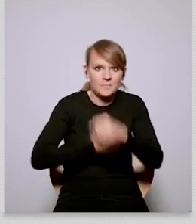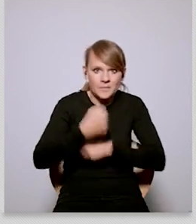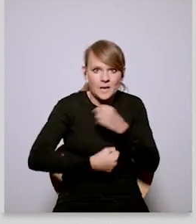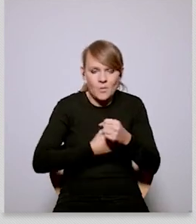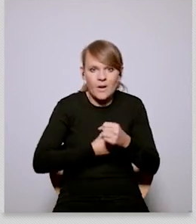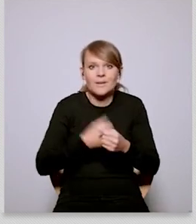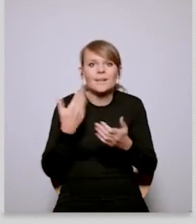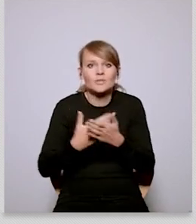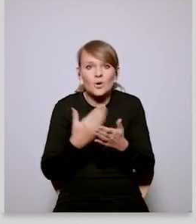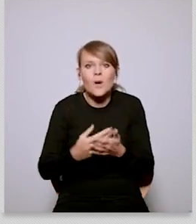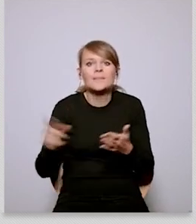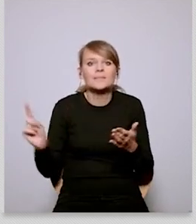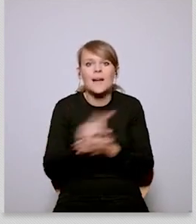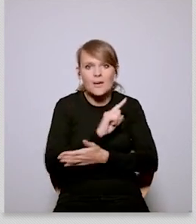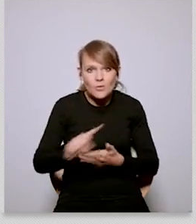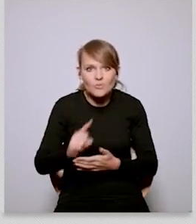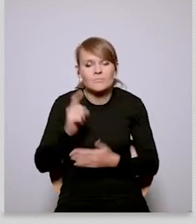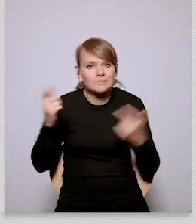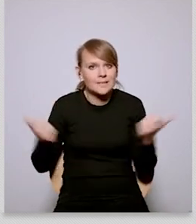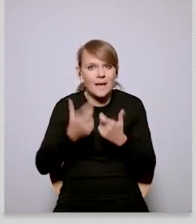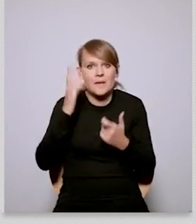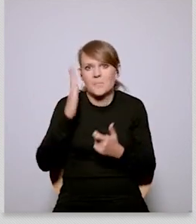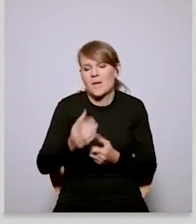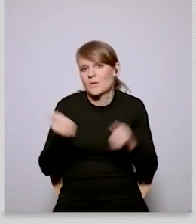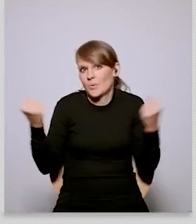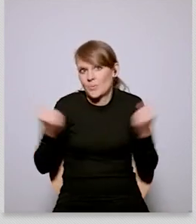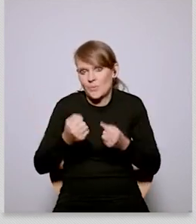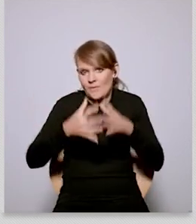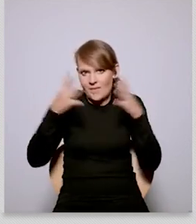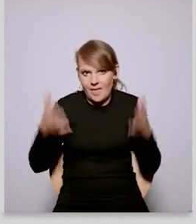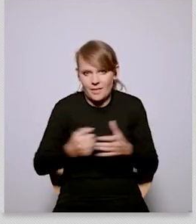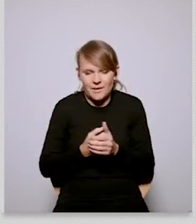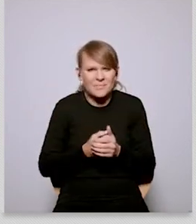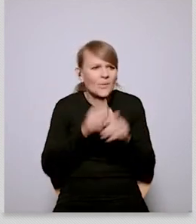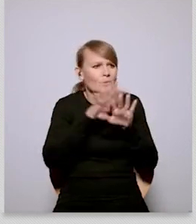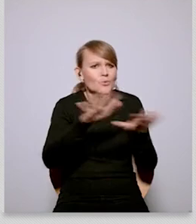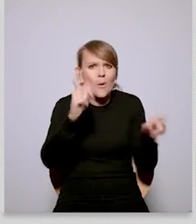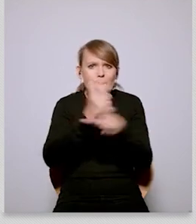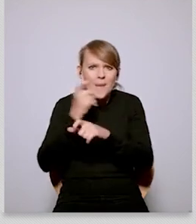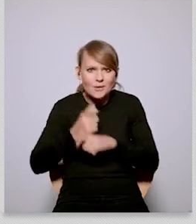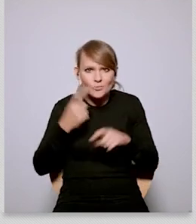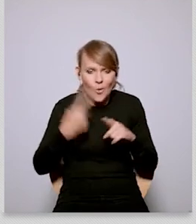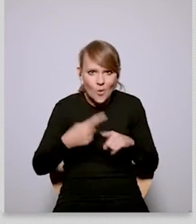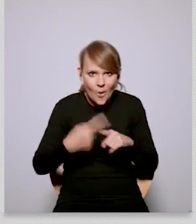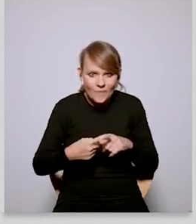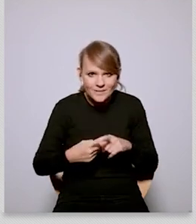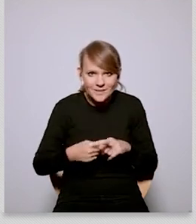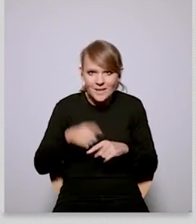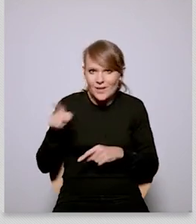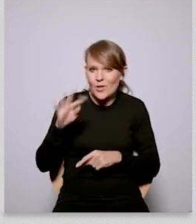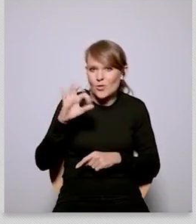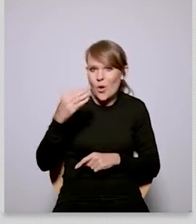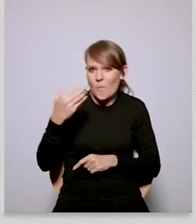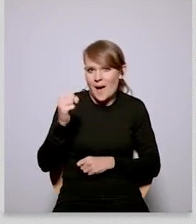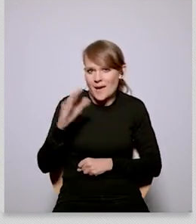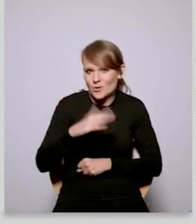thomas that are in the position of czechia where there is any potential of guaranteeing our own energy security and certainly for europe as a whole that's not an option we